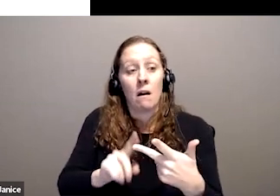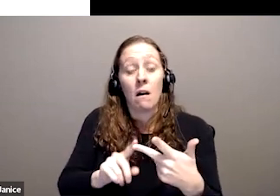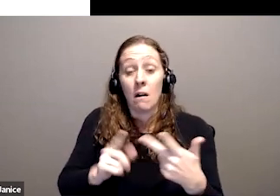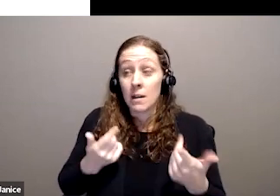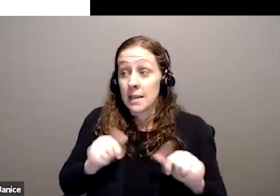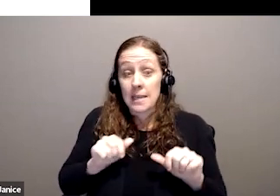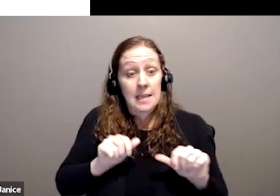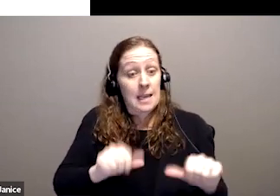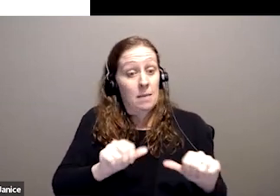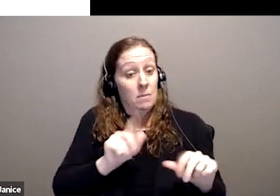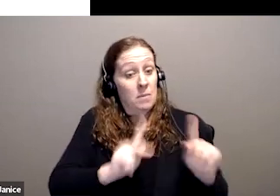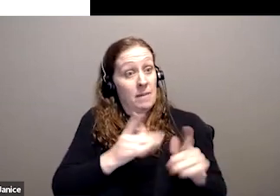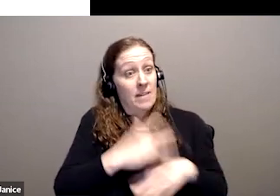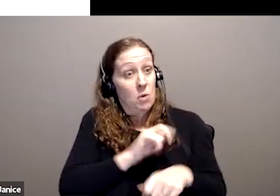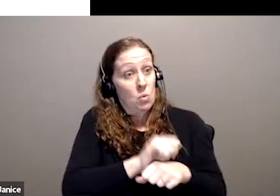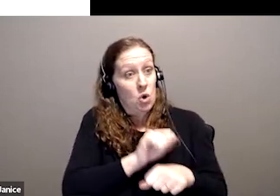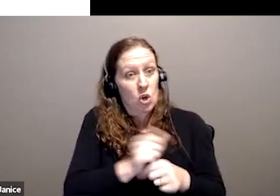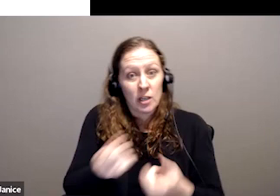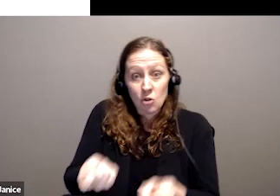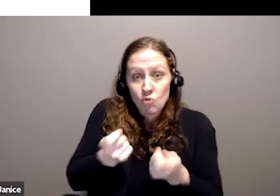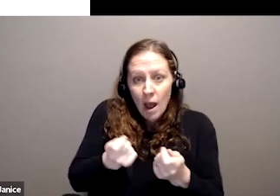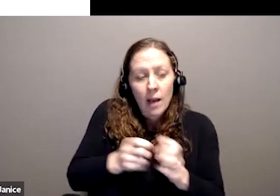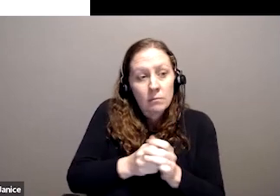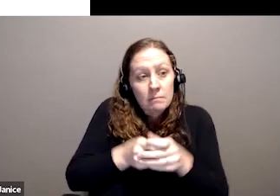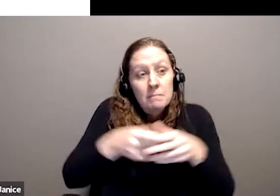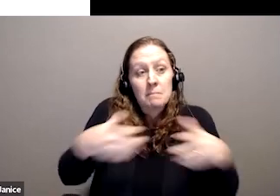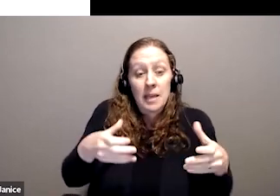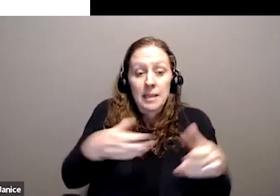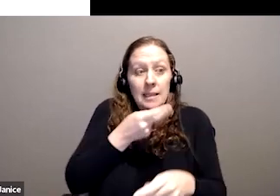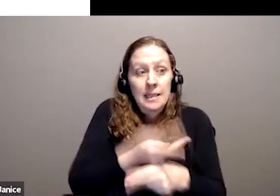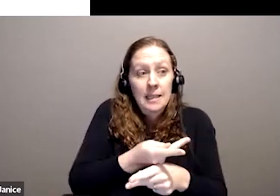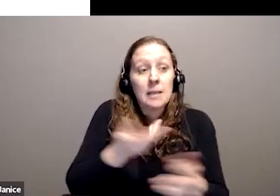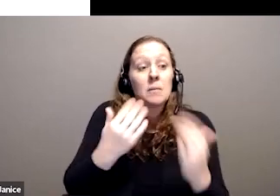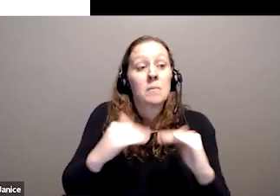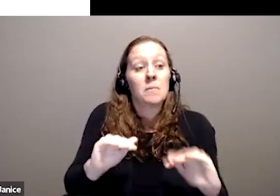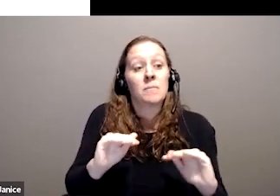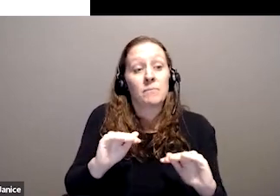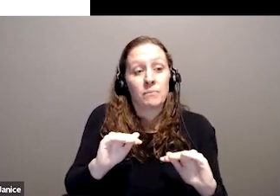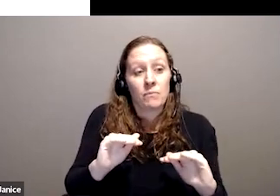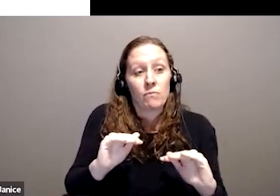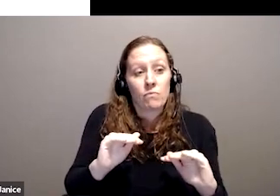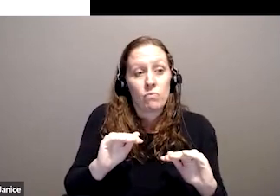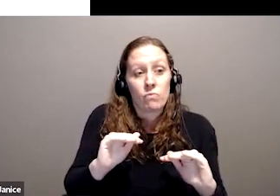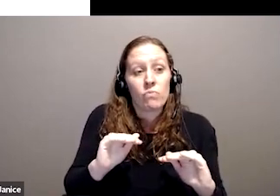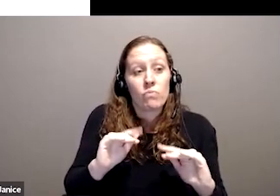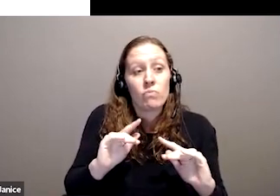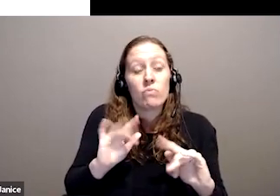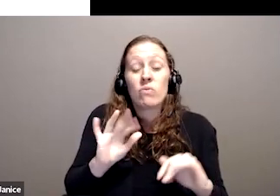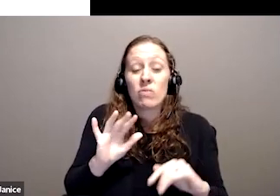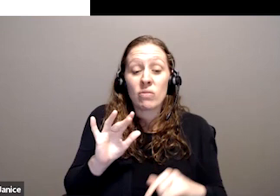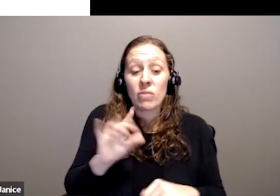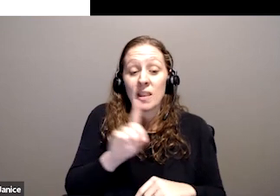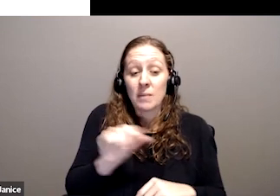capable workforce. Disability care and aged care is now the largest workforce sector